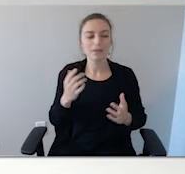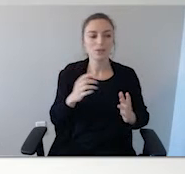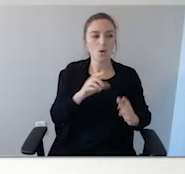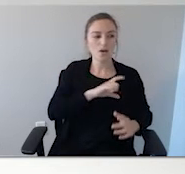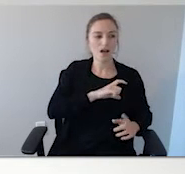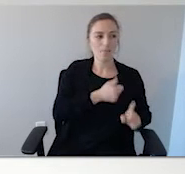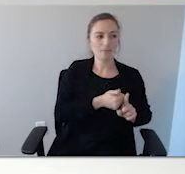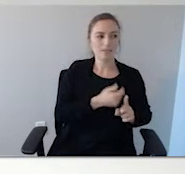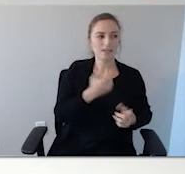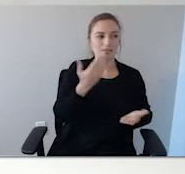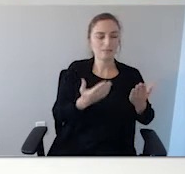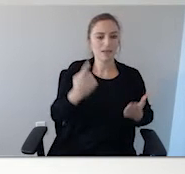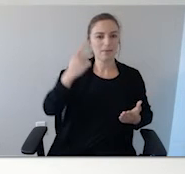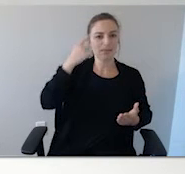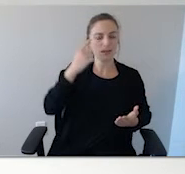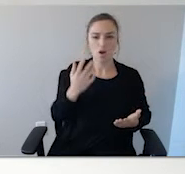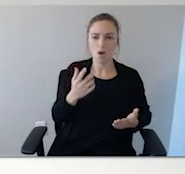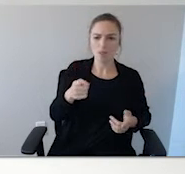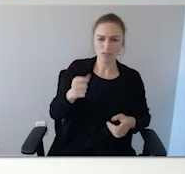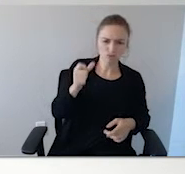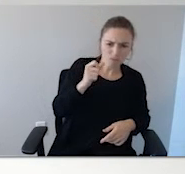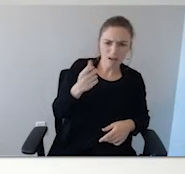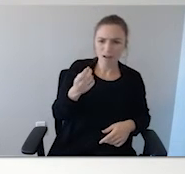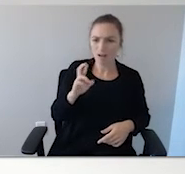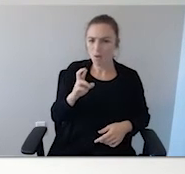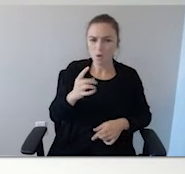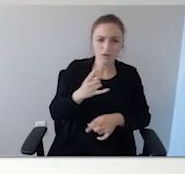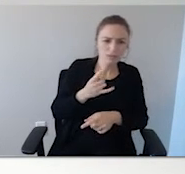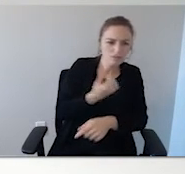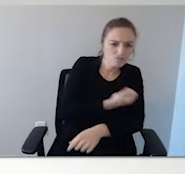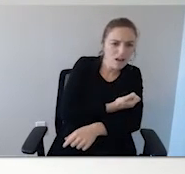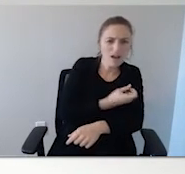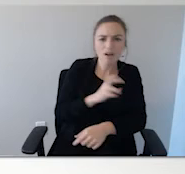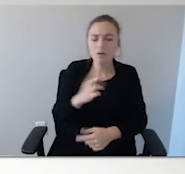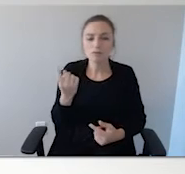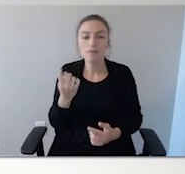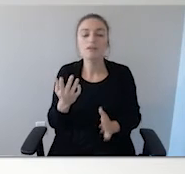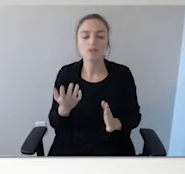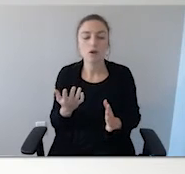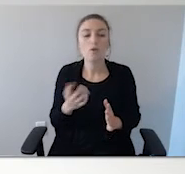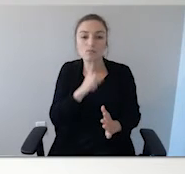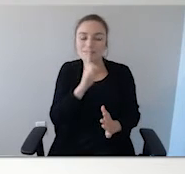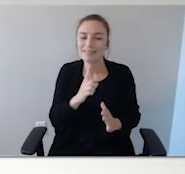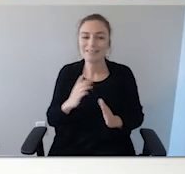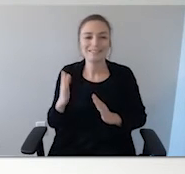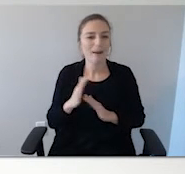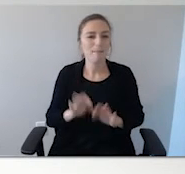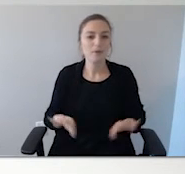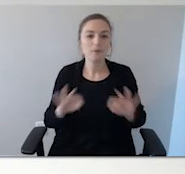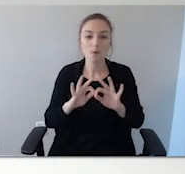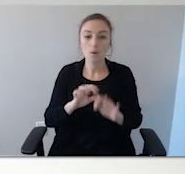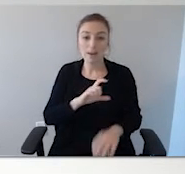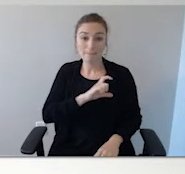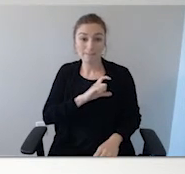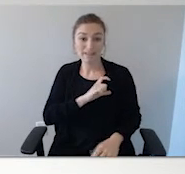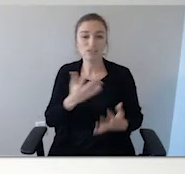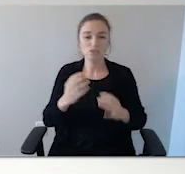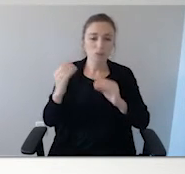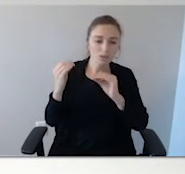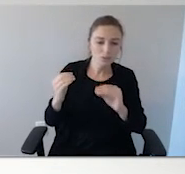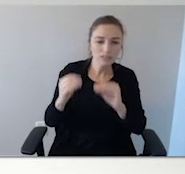drunk or on drugs. So we want to teach our kids not to run from the police. I know there's a lot of things going on